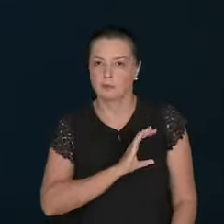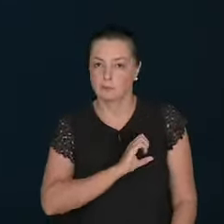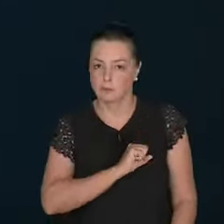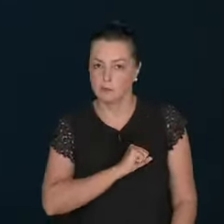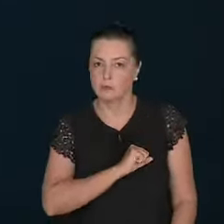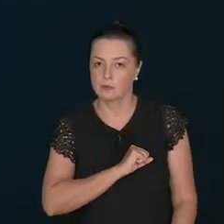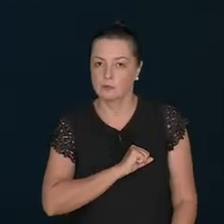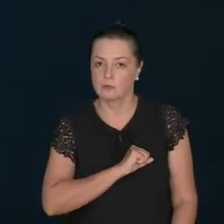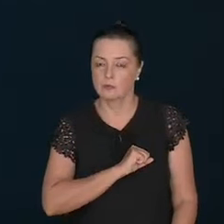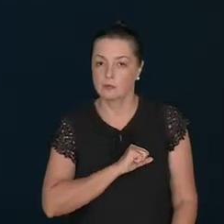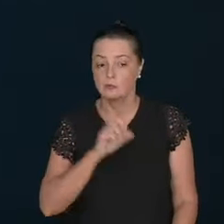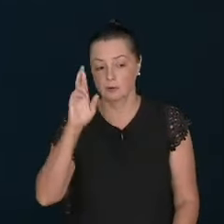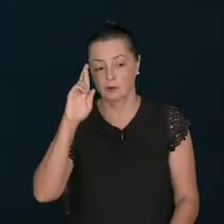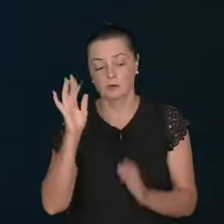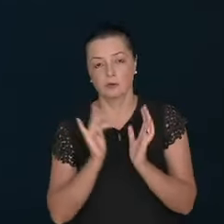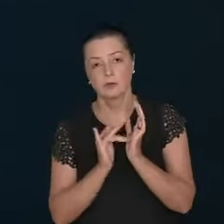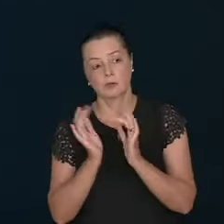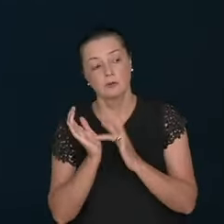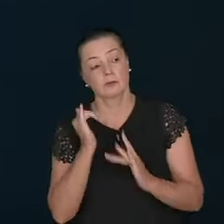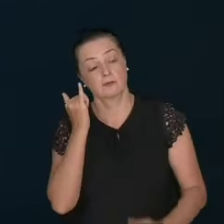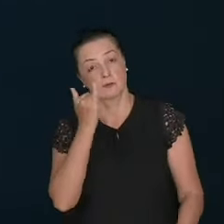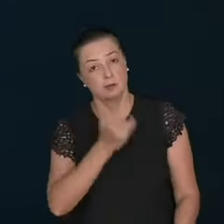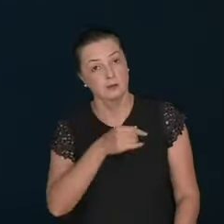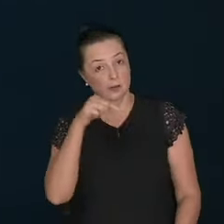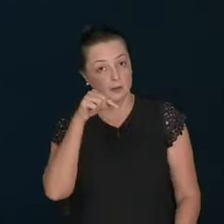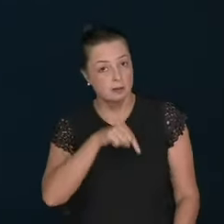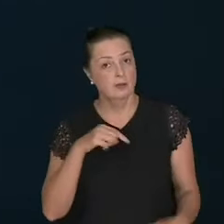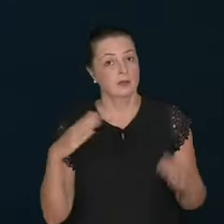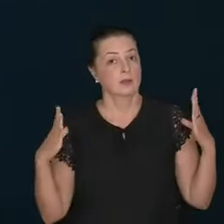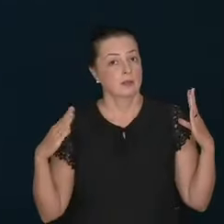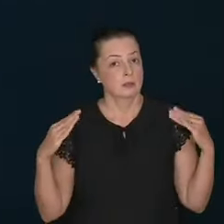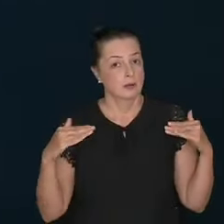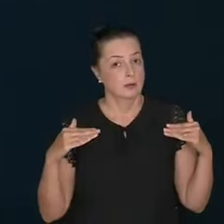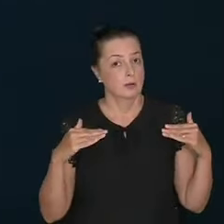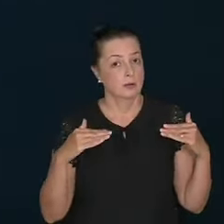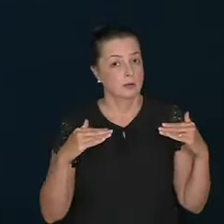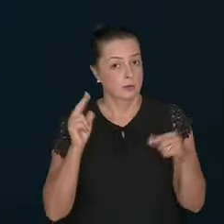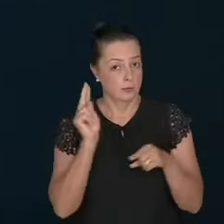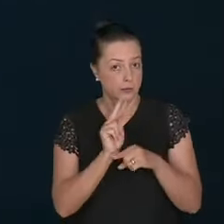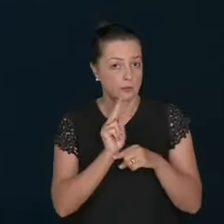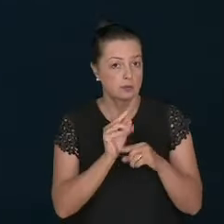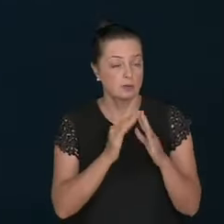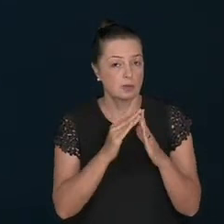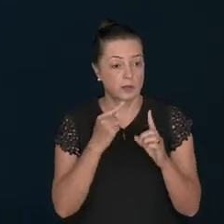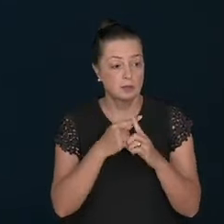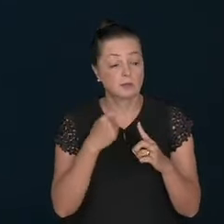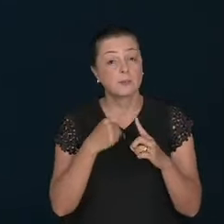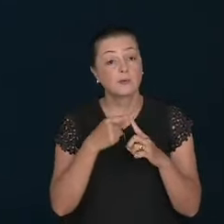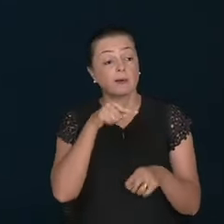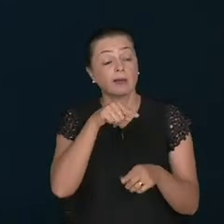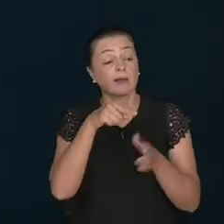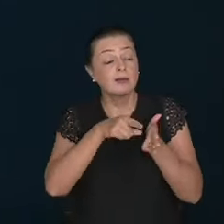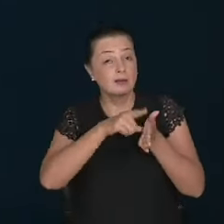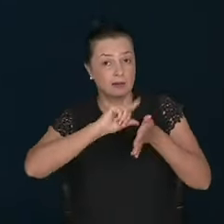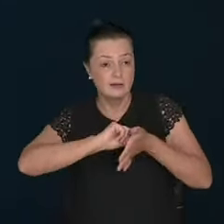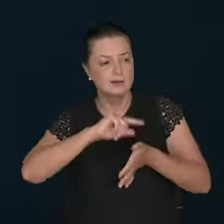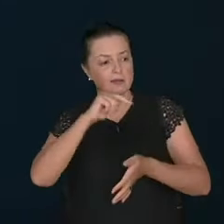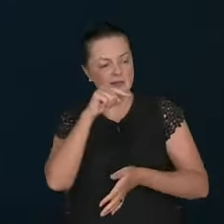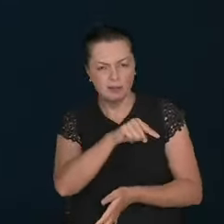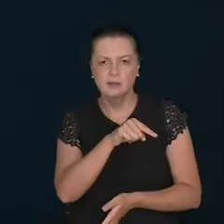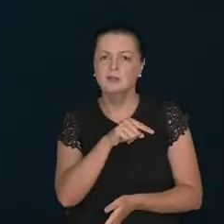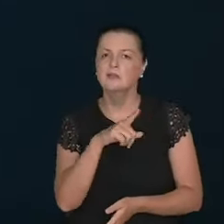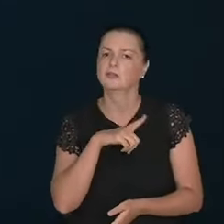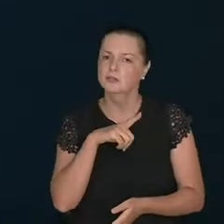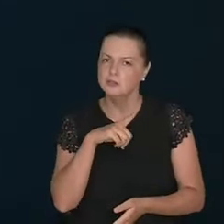first love, the Lord Jesus was warning the angel about this life that he had before. This